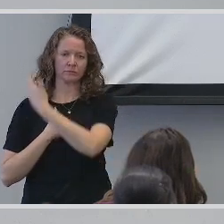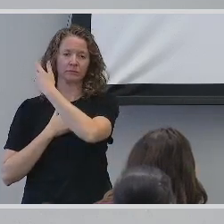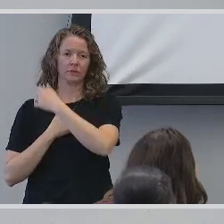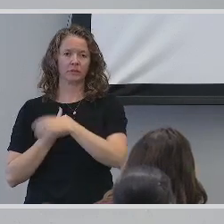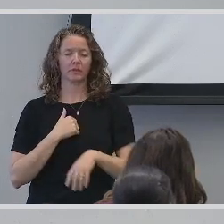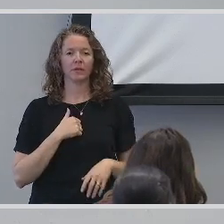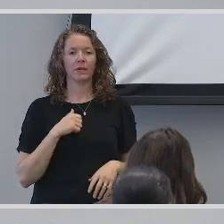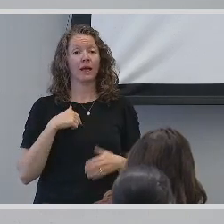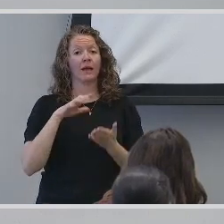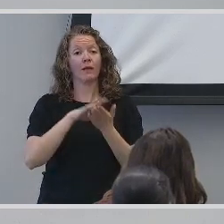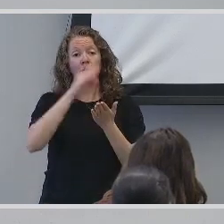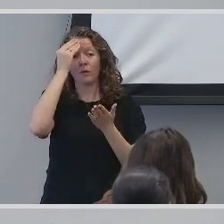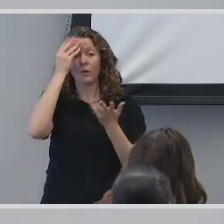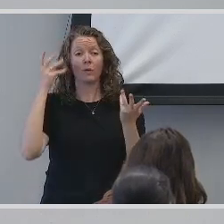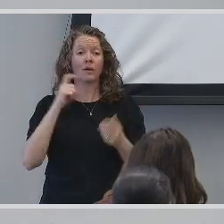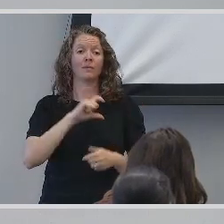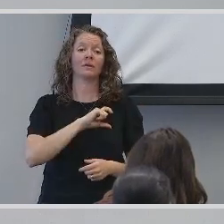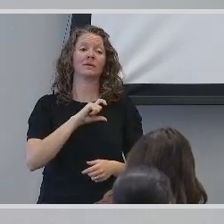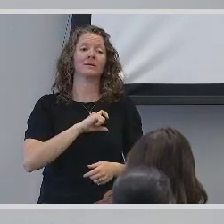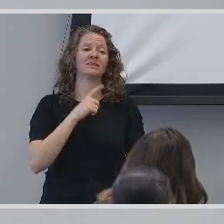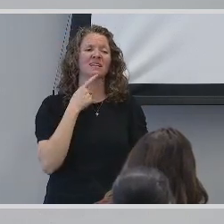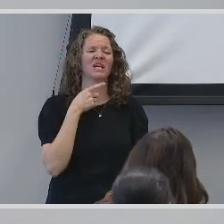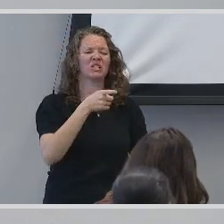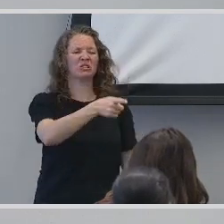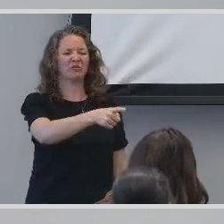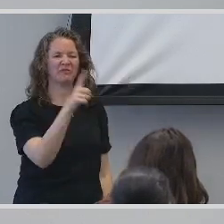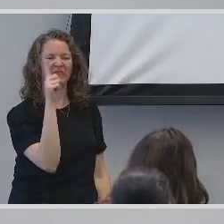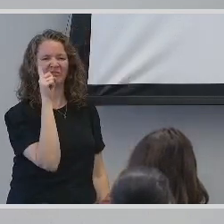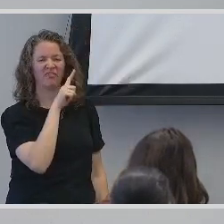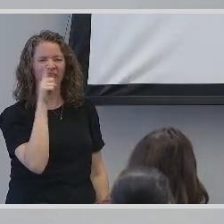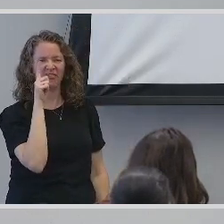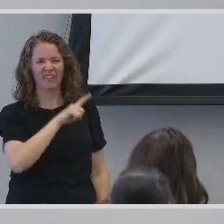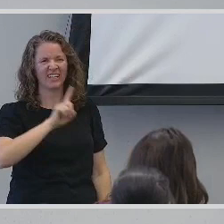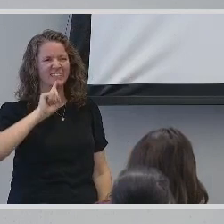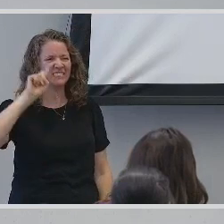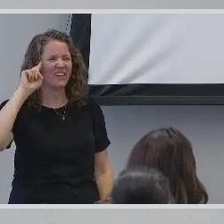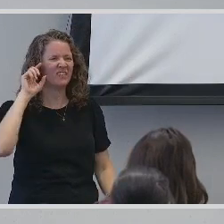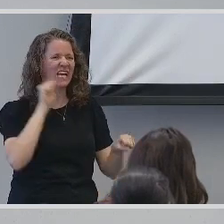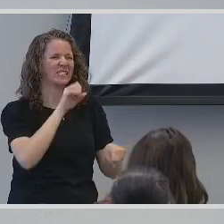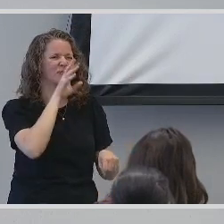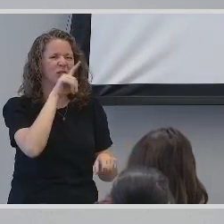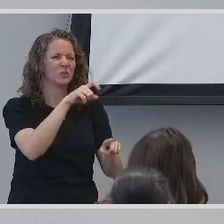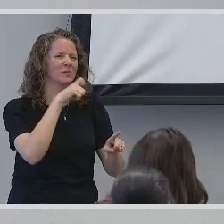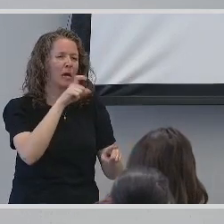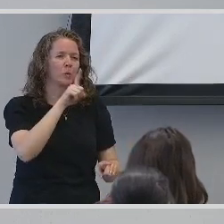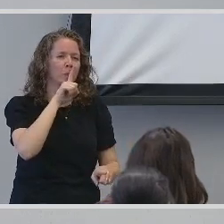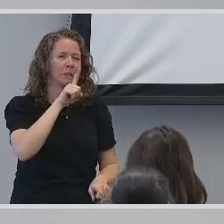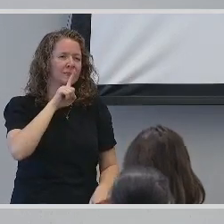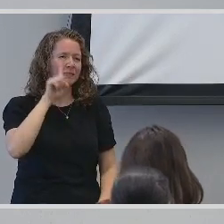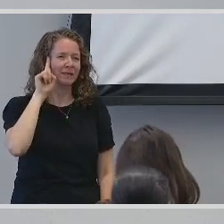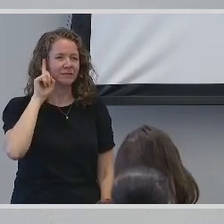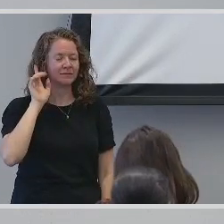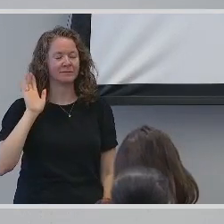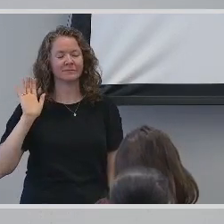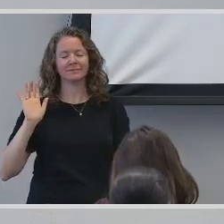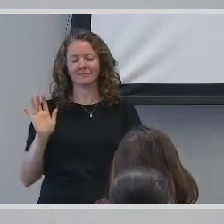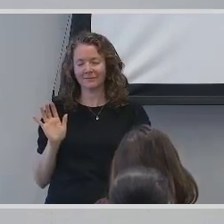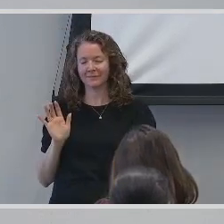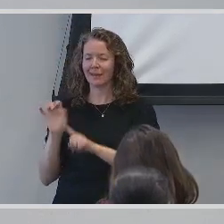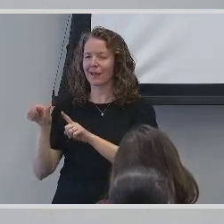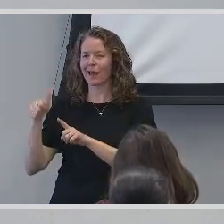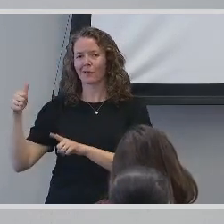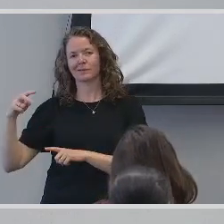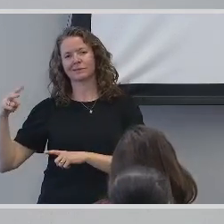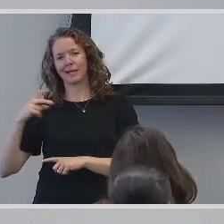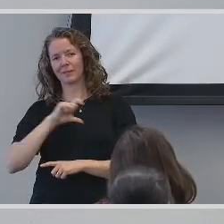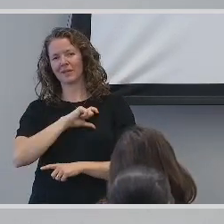officer had accused me of pretending to be deaf because I could speak. Thankfully, the partner was educated and understood that there are